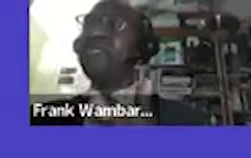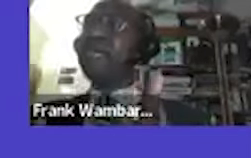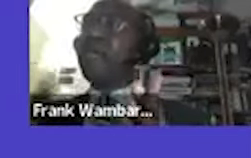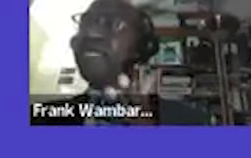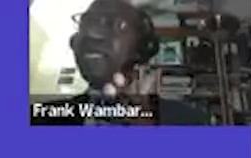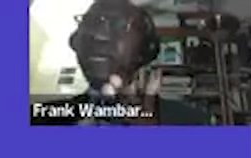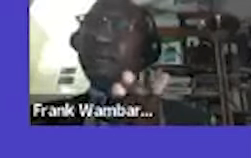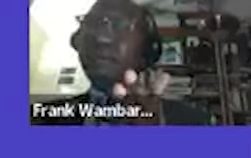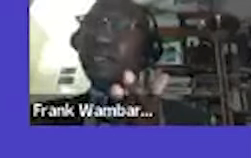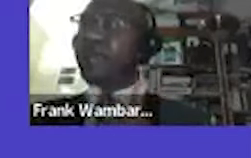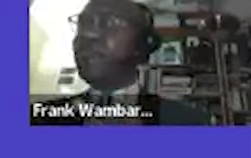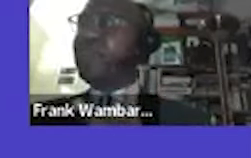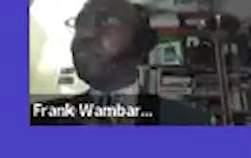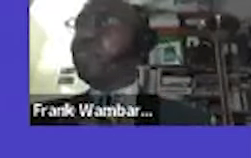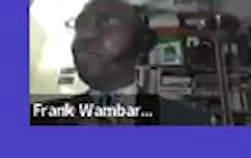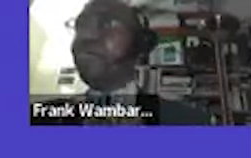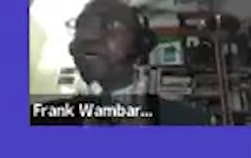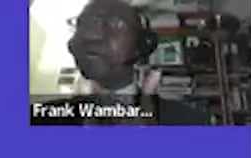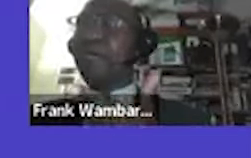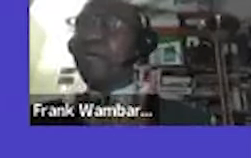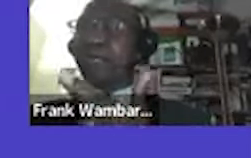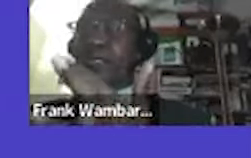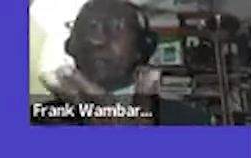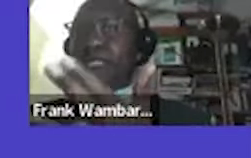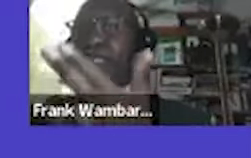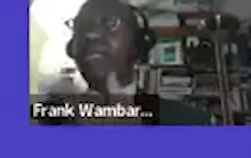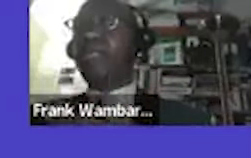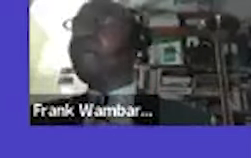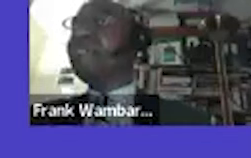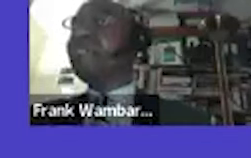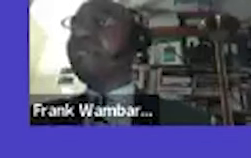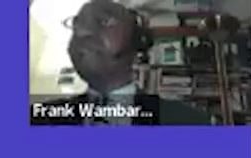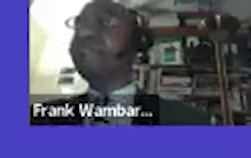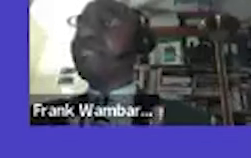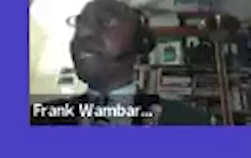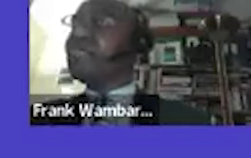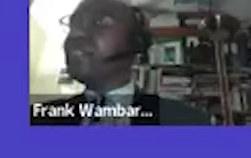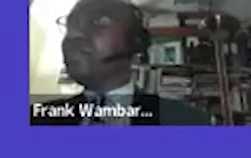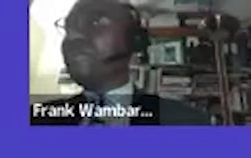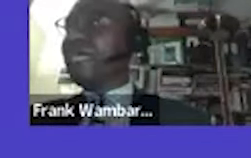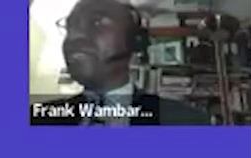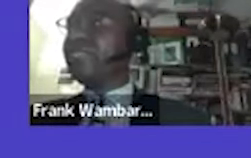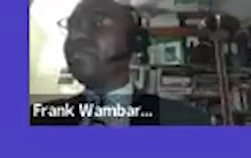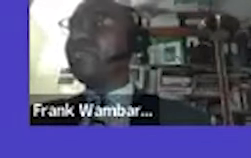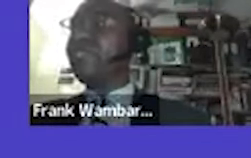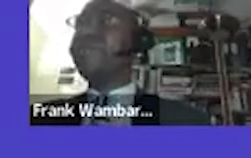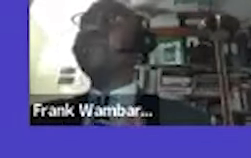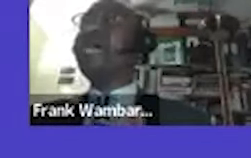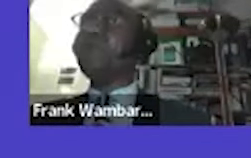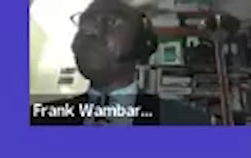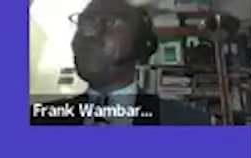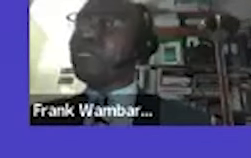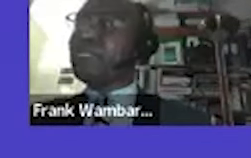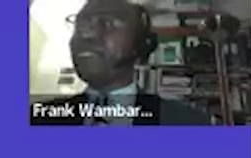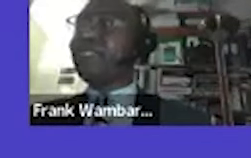check with the foreign uh labor labor ministry check with the foreign affairs if you